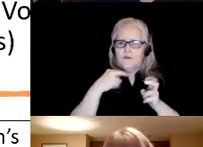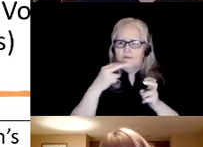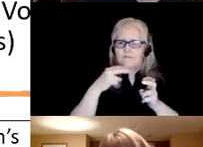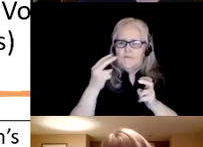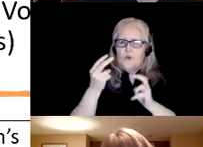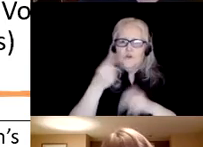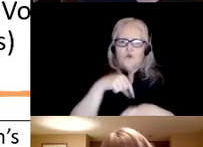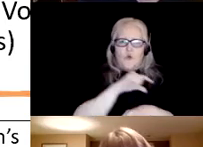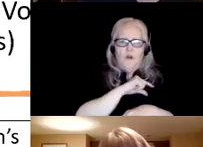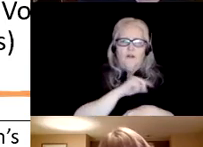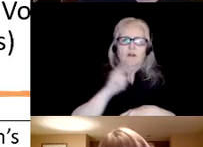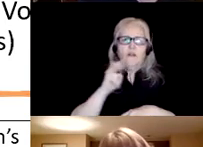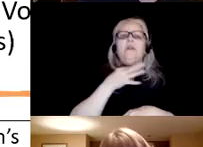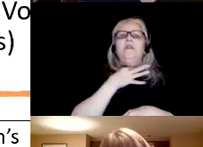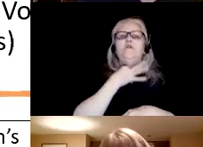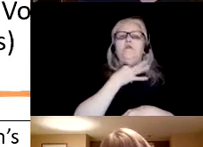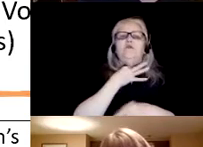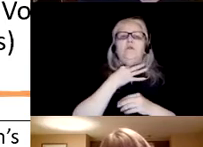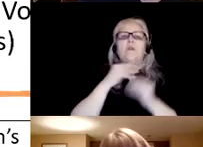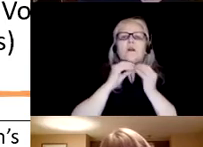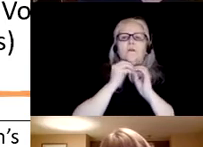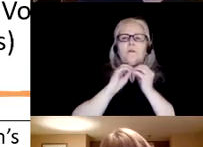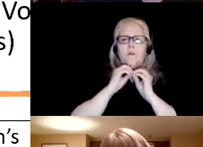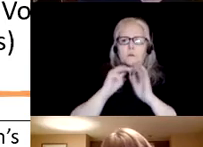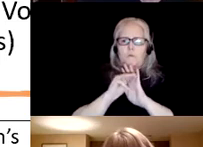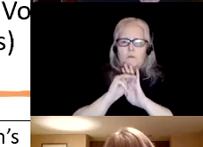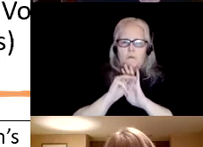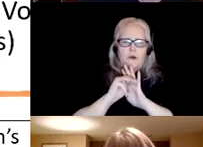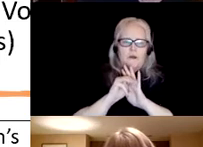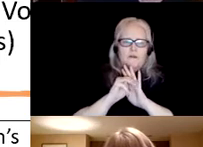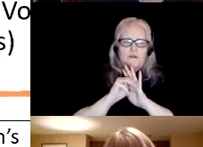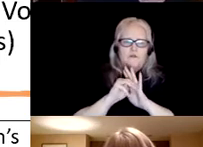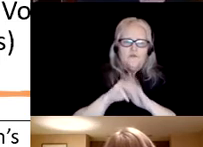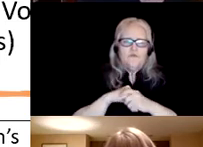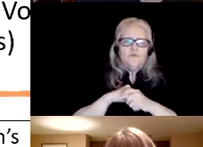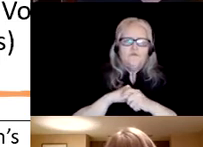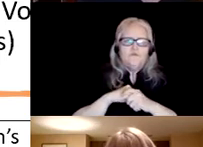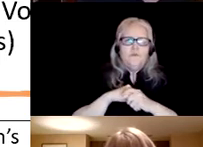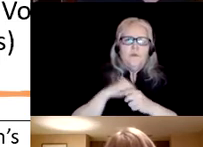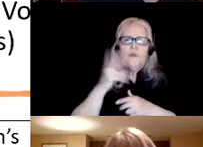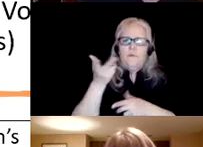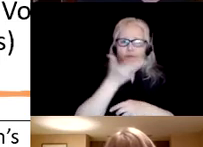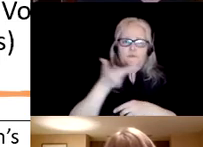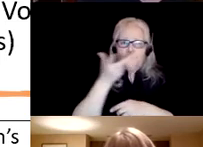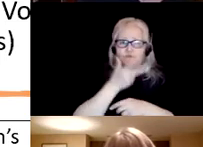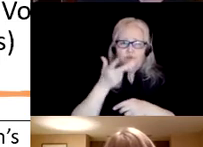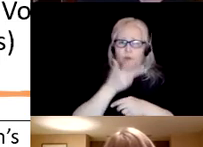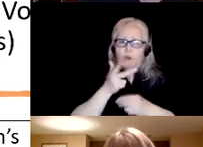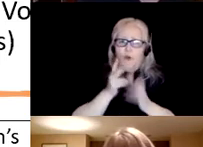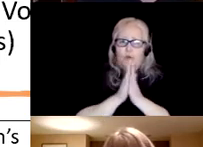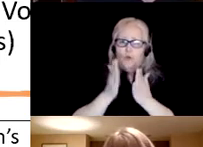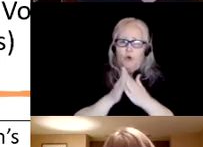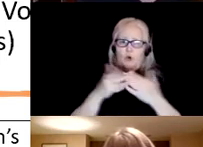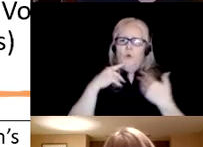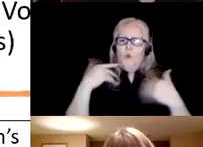the laryngeal articulator model esling moizik benner and crevier briefman's voice quality presents a groundbreaking